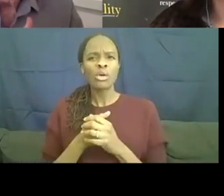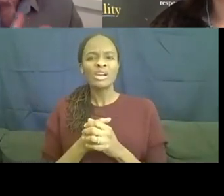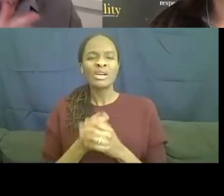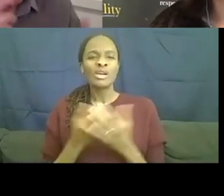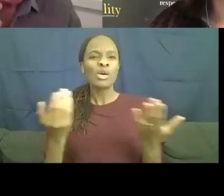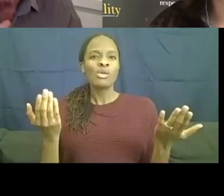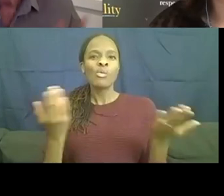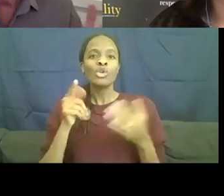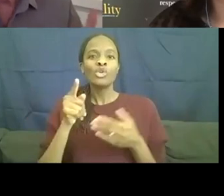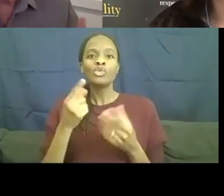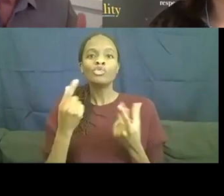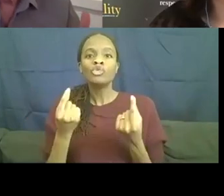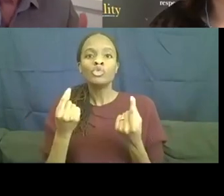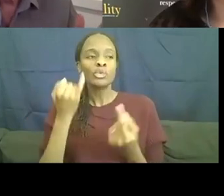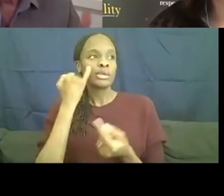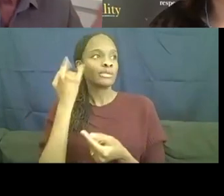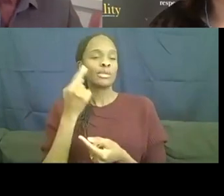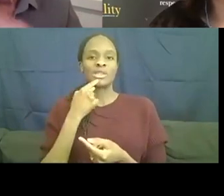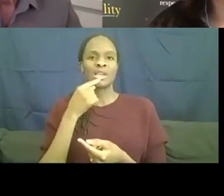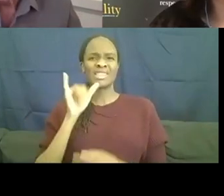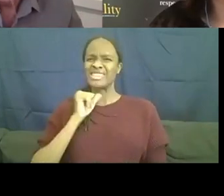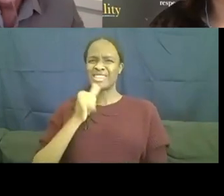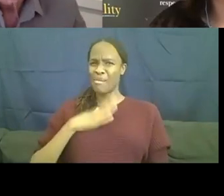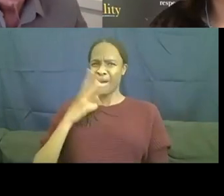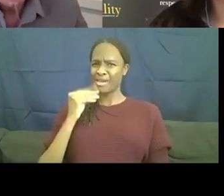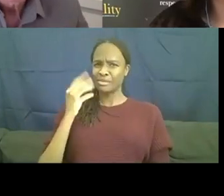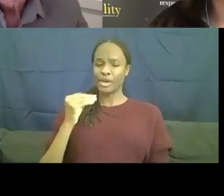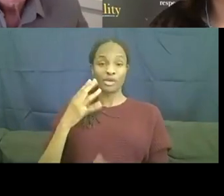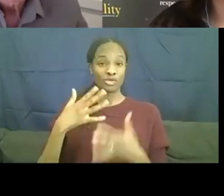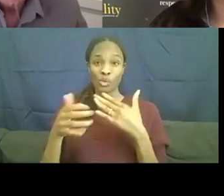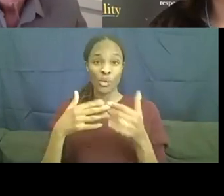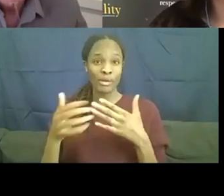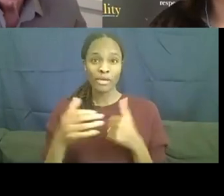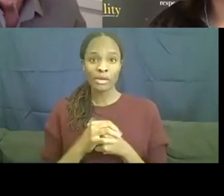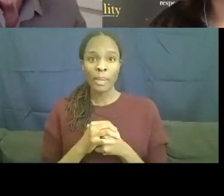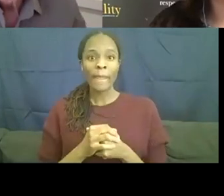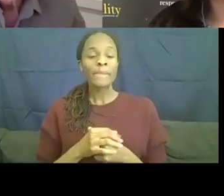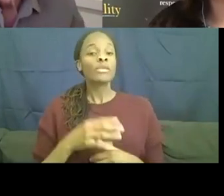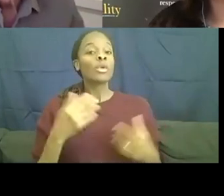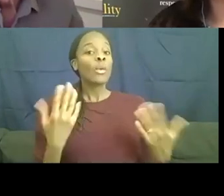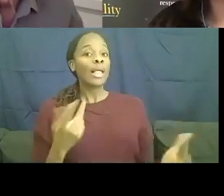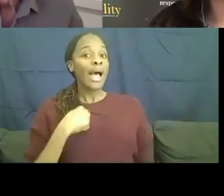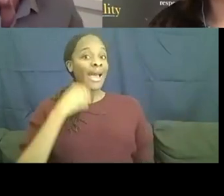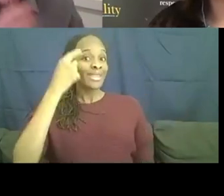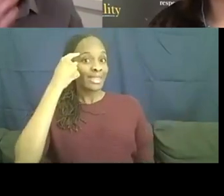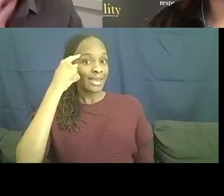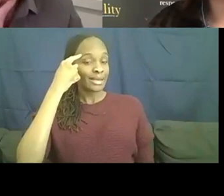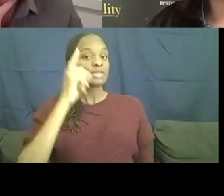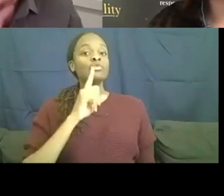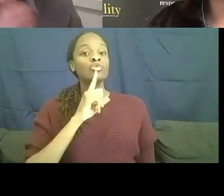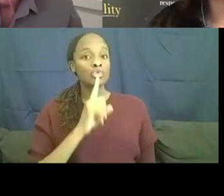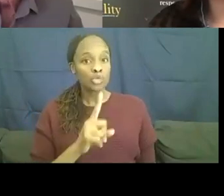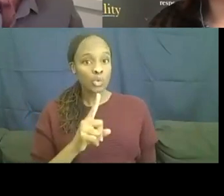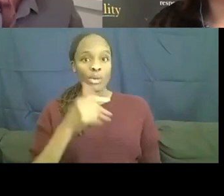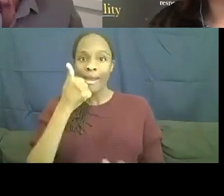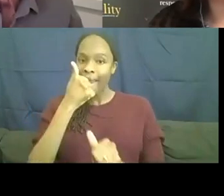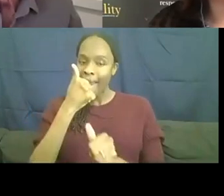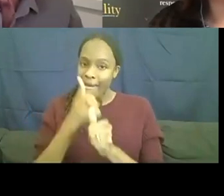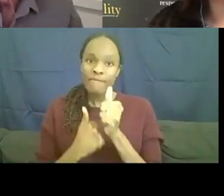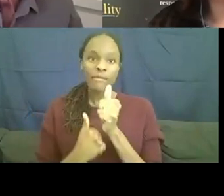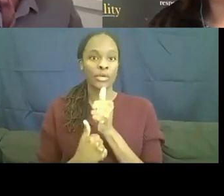experience or that's, you know, whatever. Well, I think it is true that every single